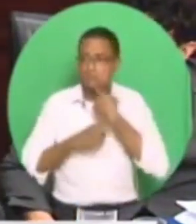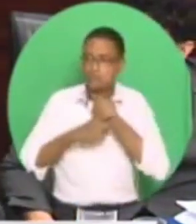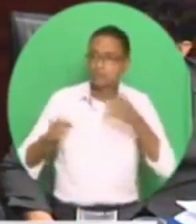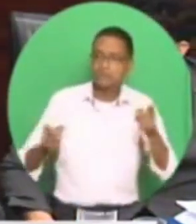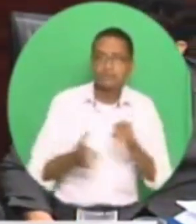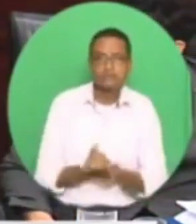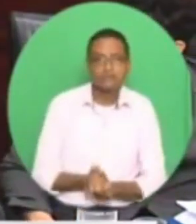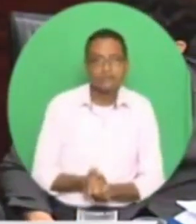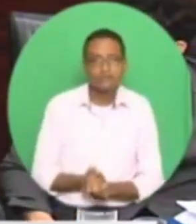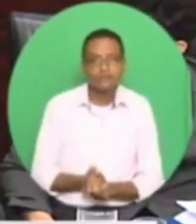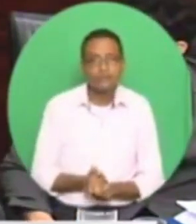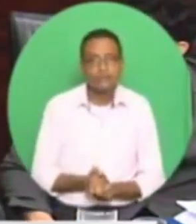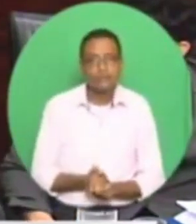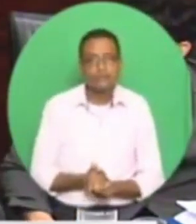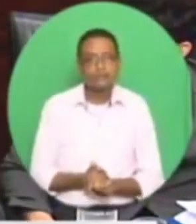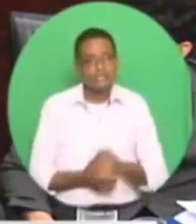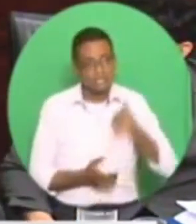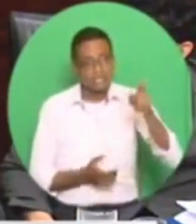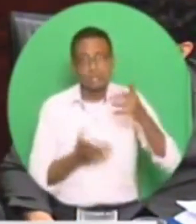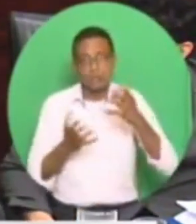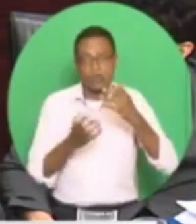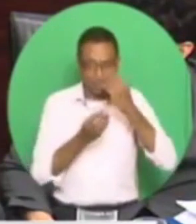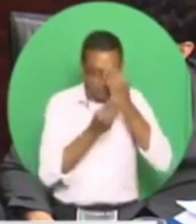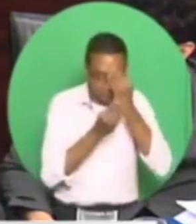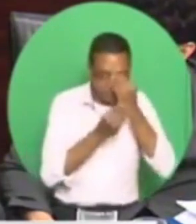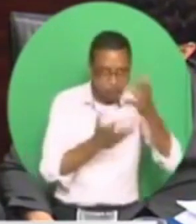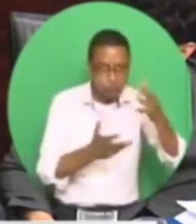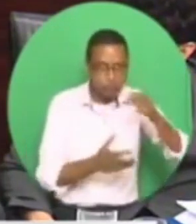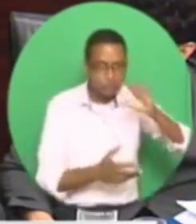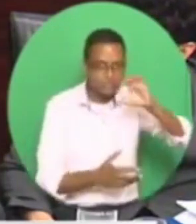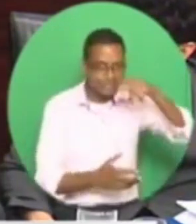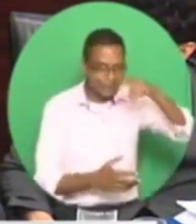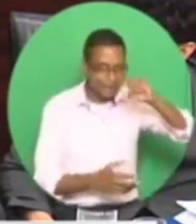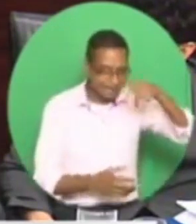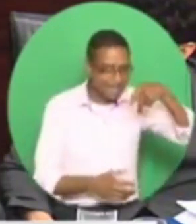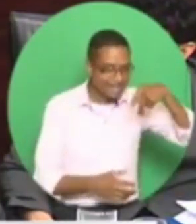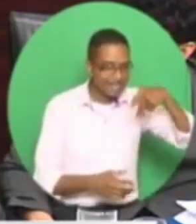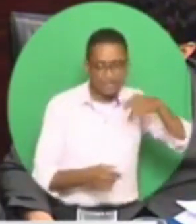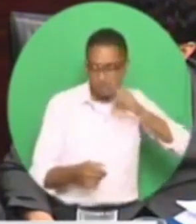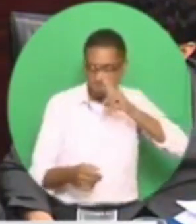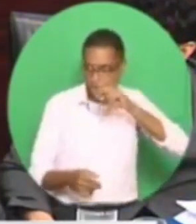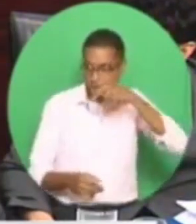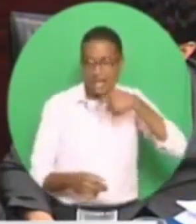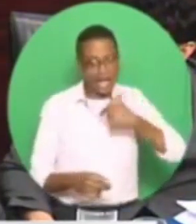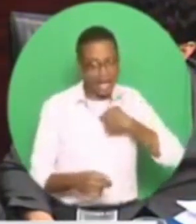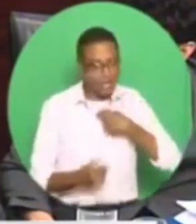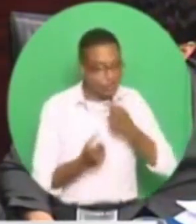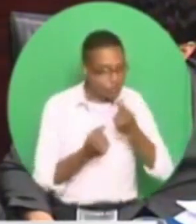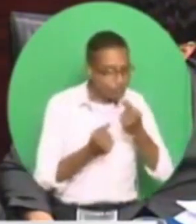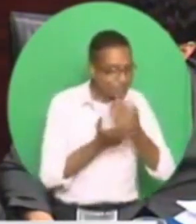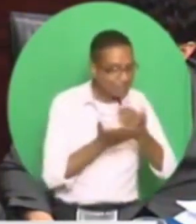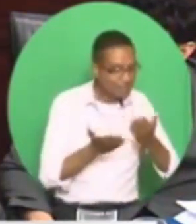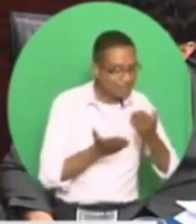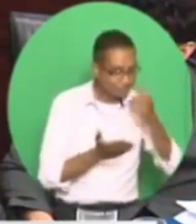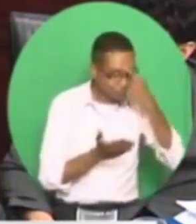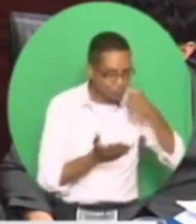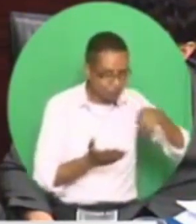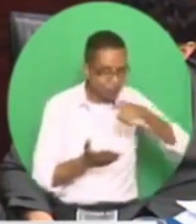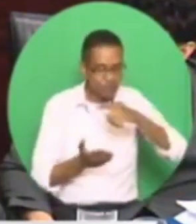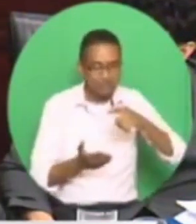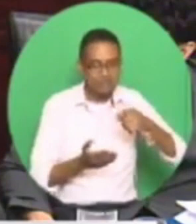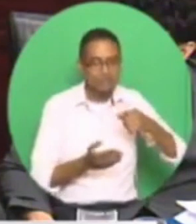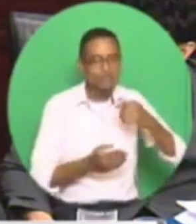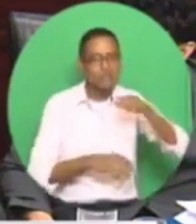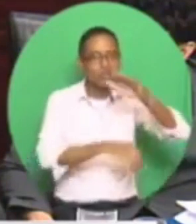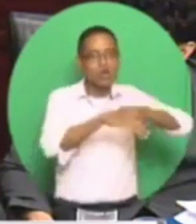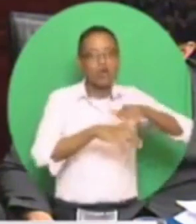because the member wanted to tell URP and CPEP workers, I'm doing something for you, he had to call their name. Madam Speaker,